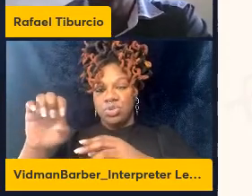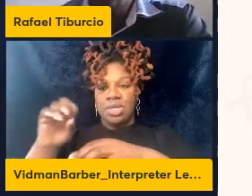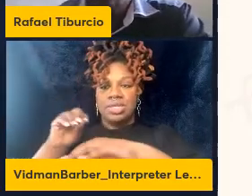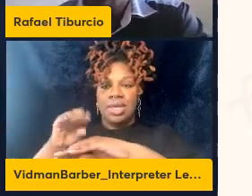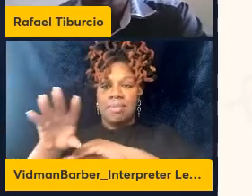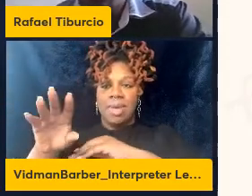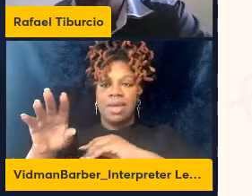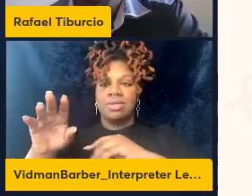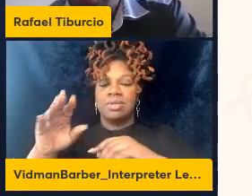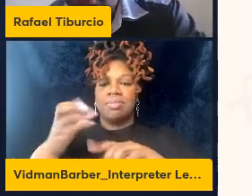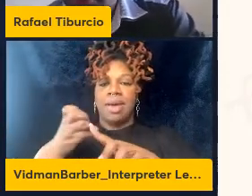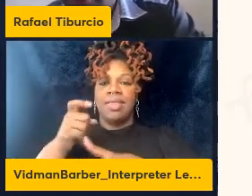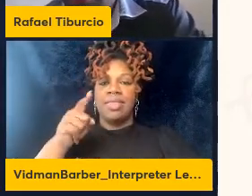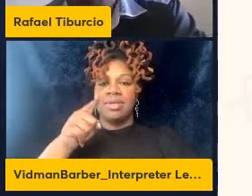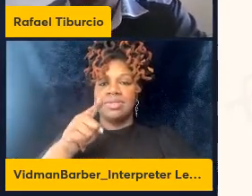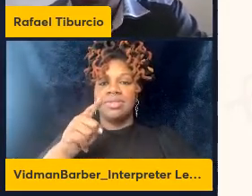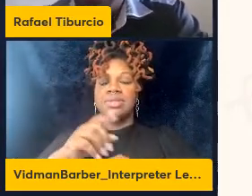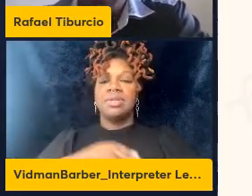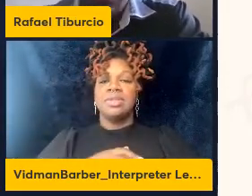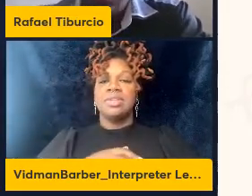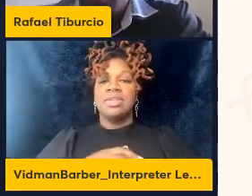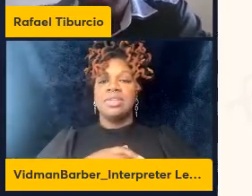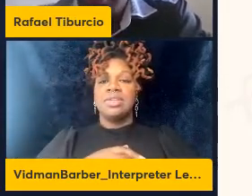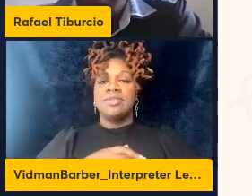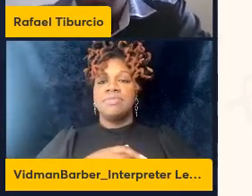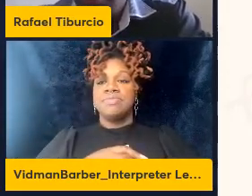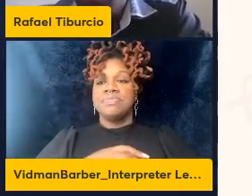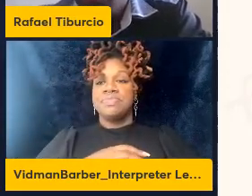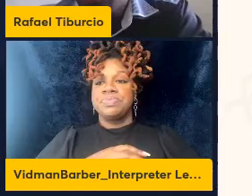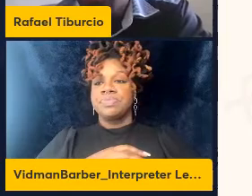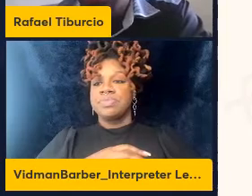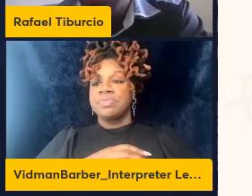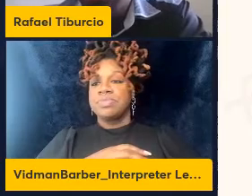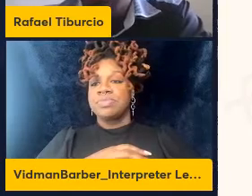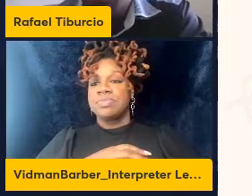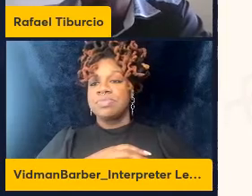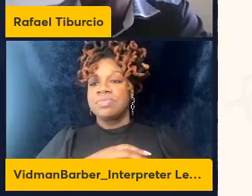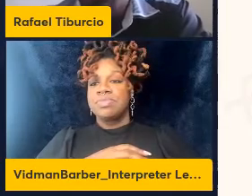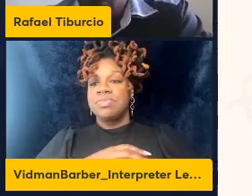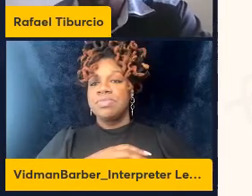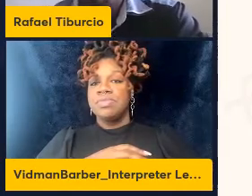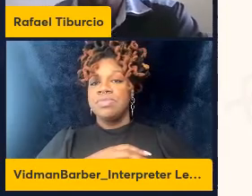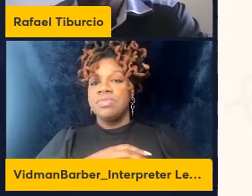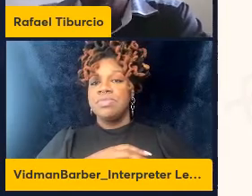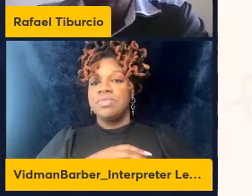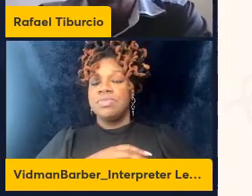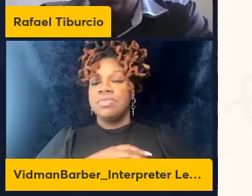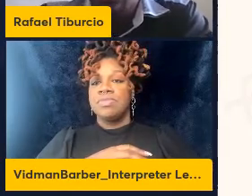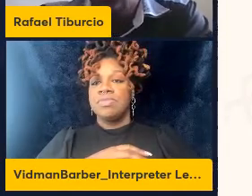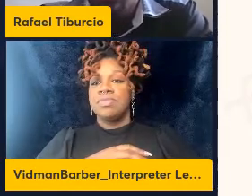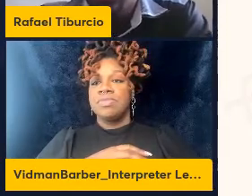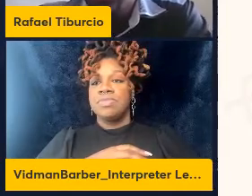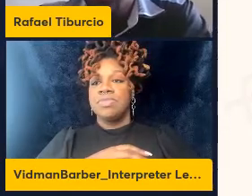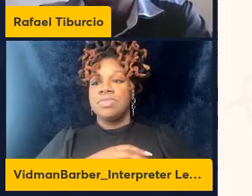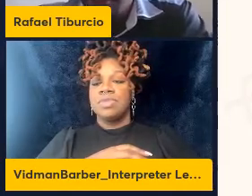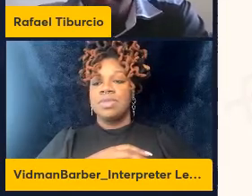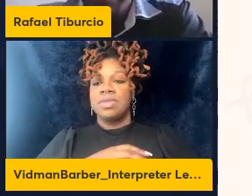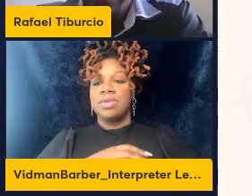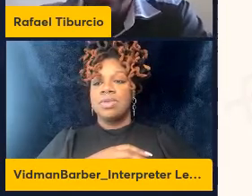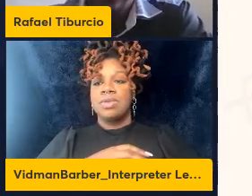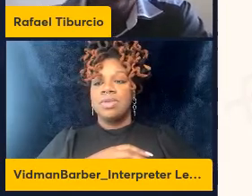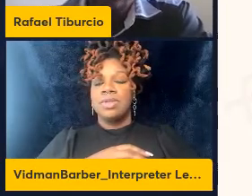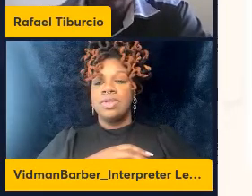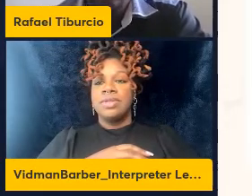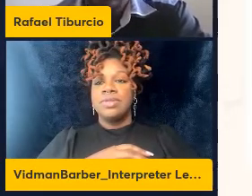cells are correlated positively with several markers of innate activation such as soluble CD 163